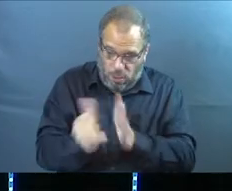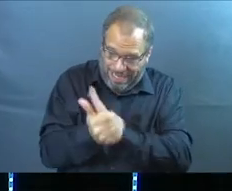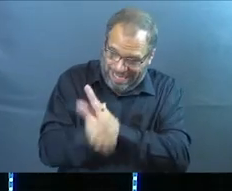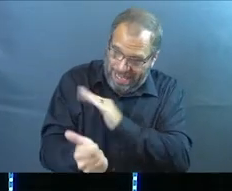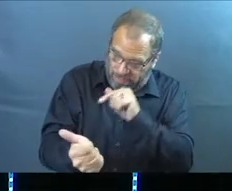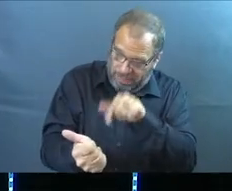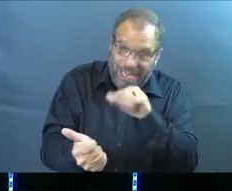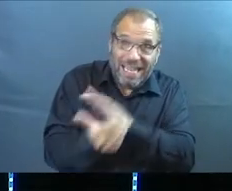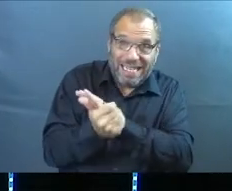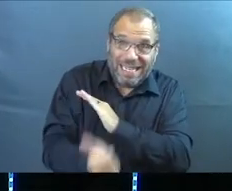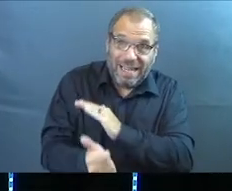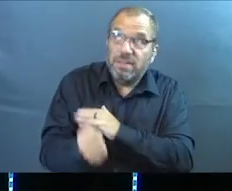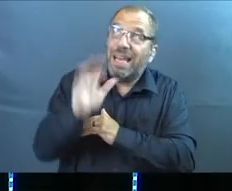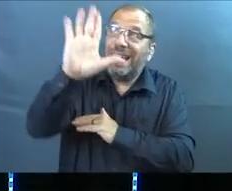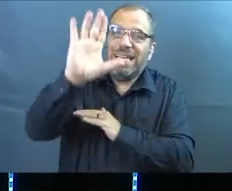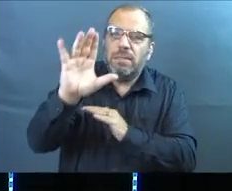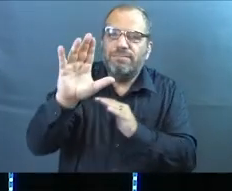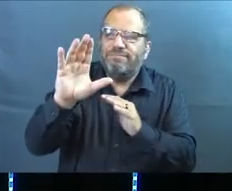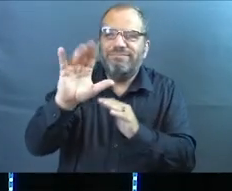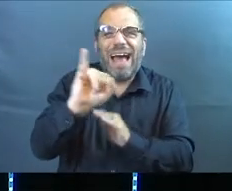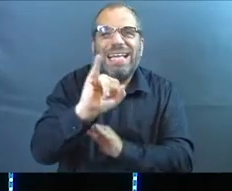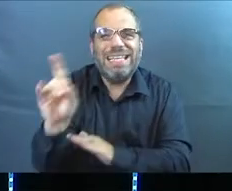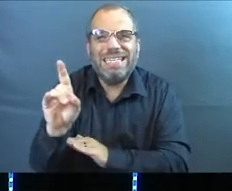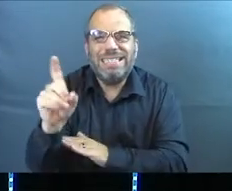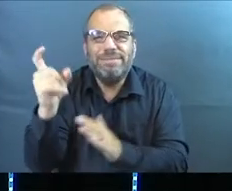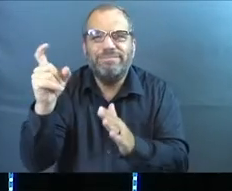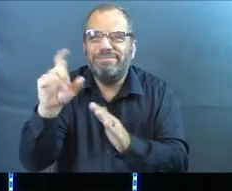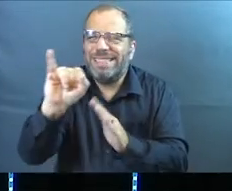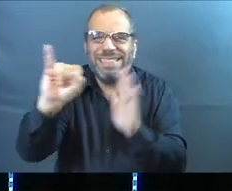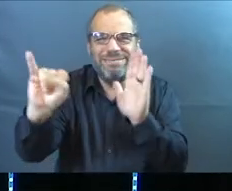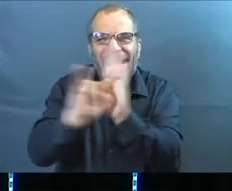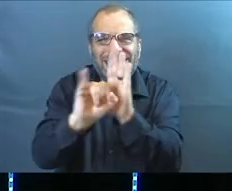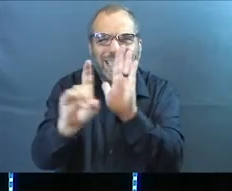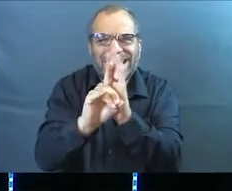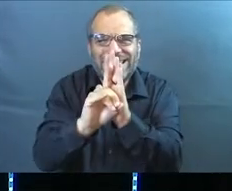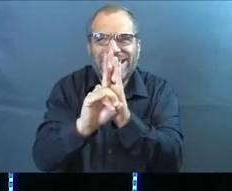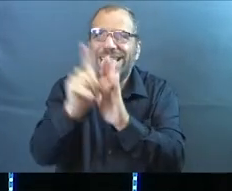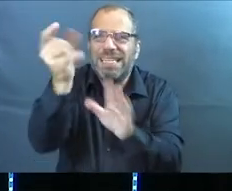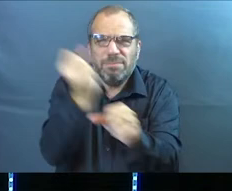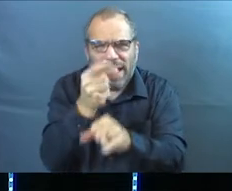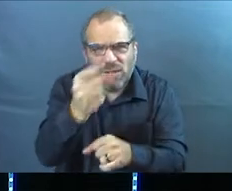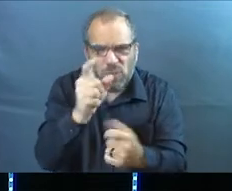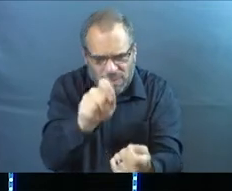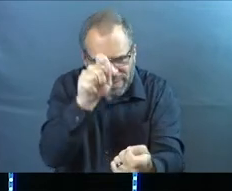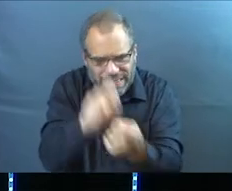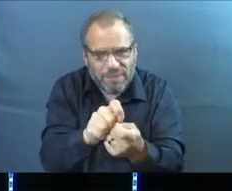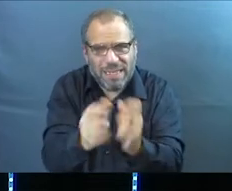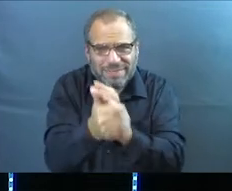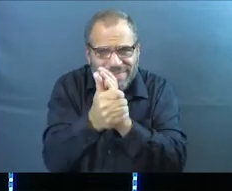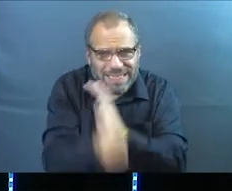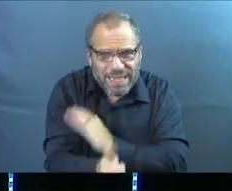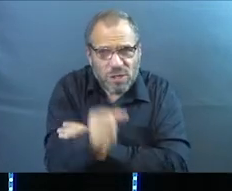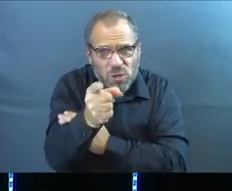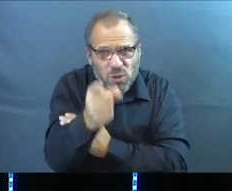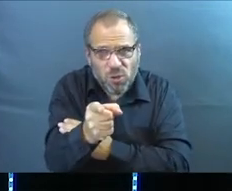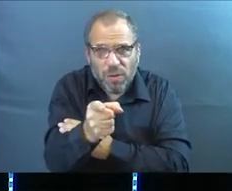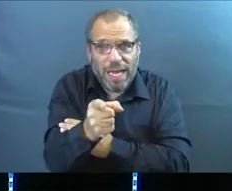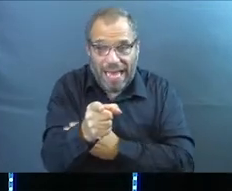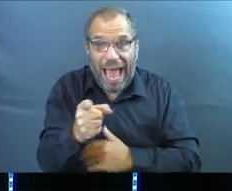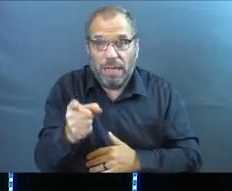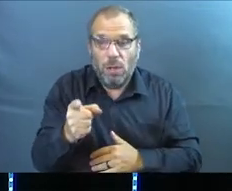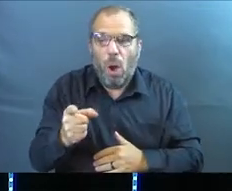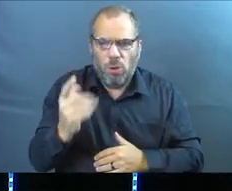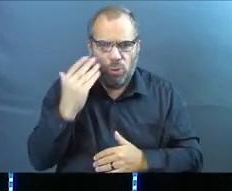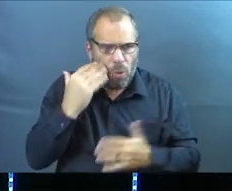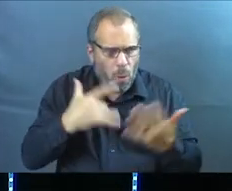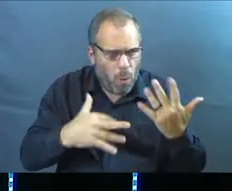gifts are part of God's identity for you. He uniquely designed you a particular way and you're not only